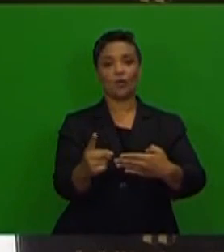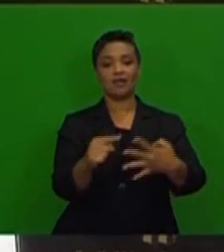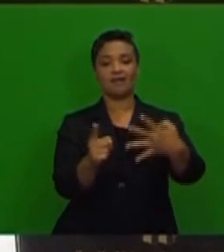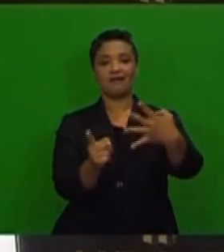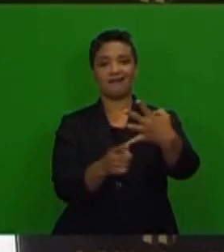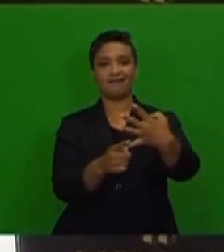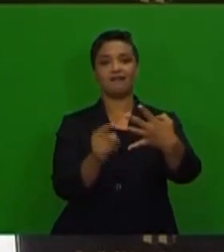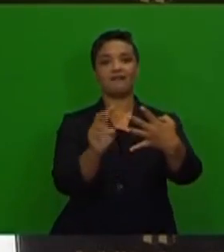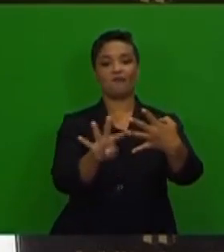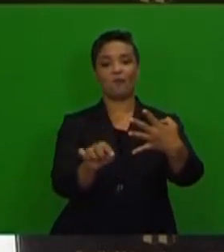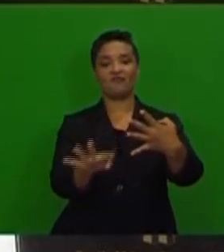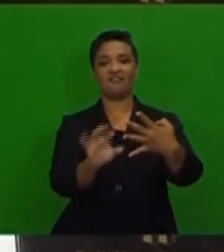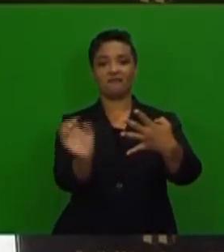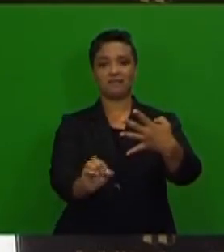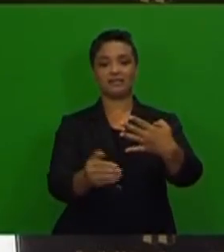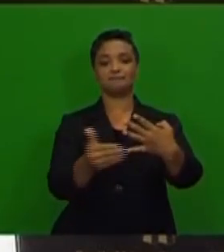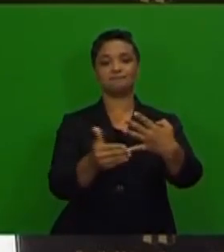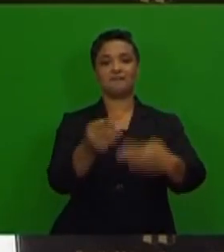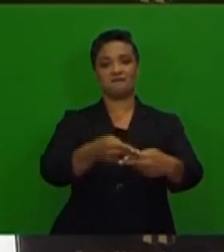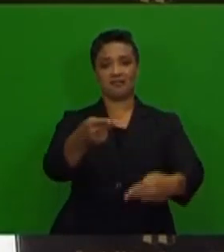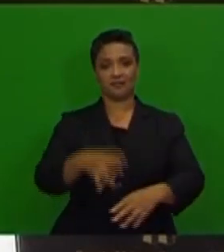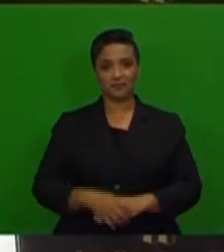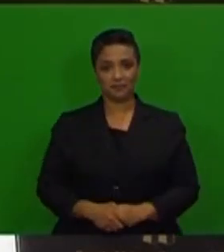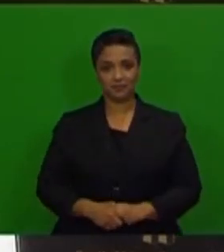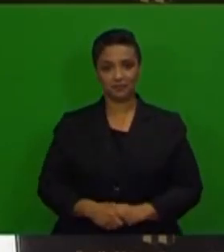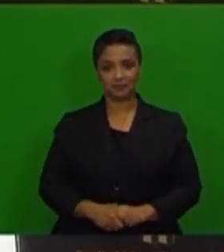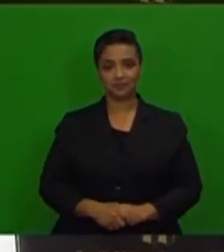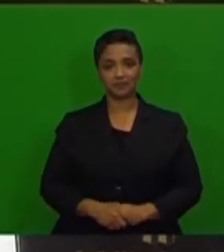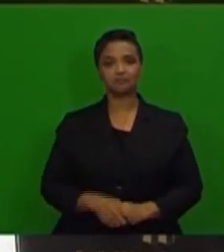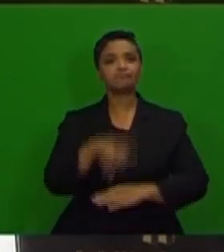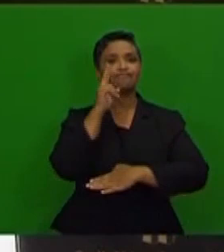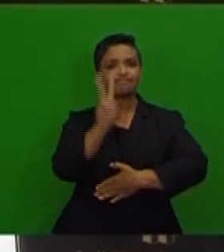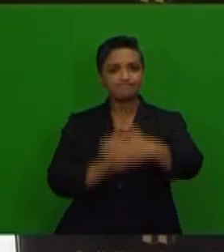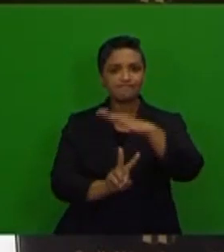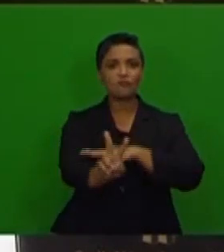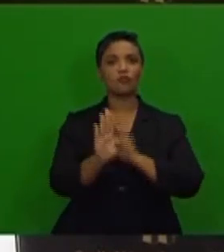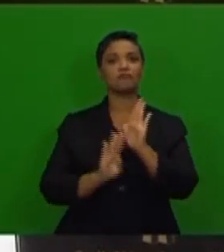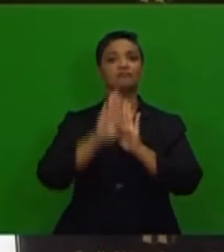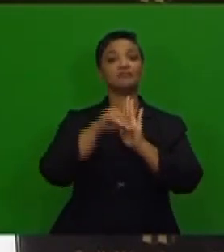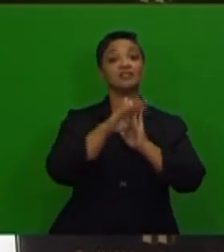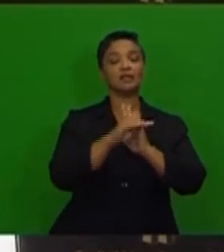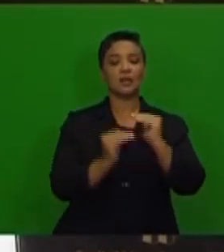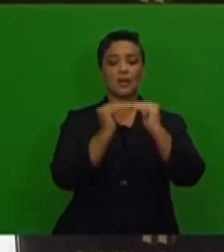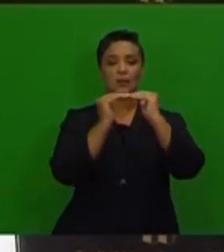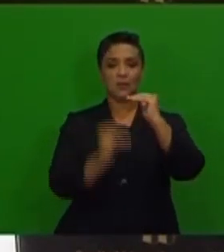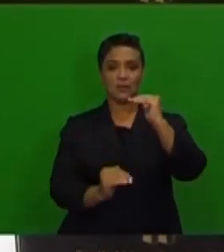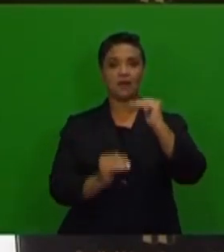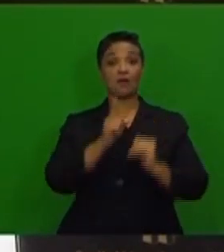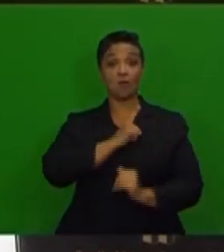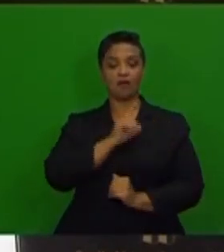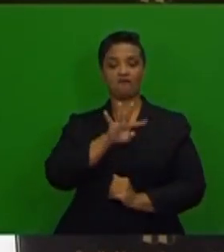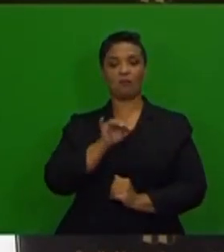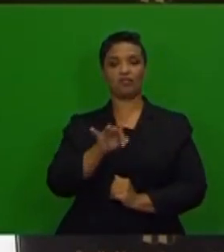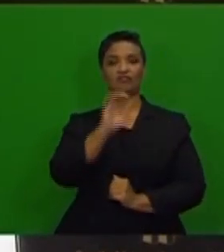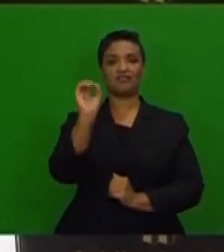in the last quarter of 2021. The forecast for core inflation is lower at 4.3